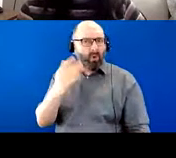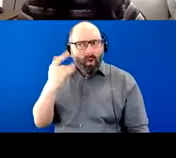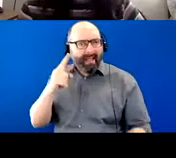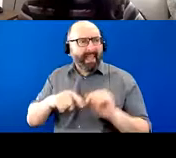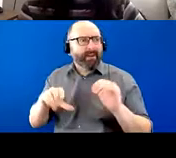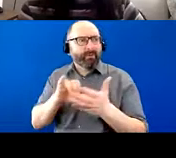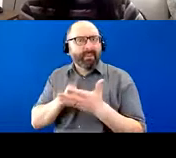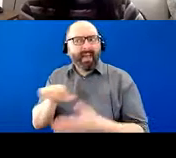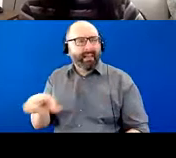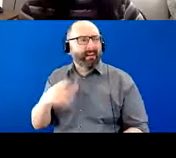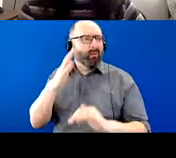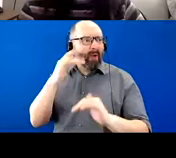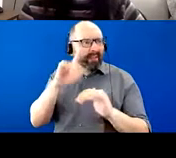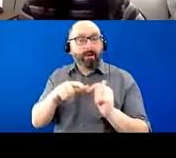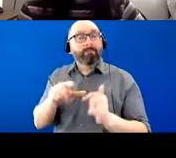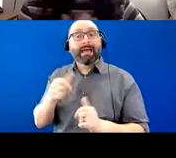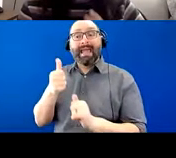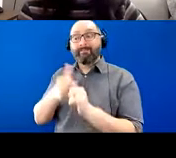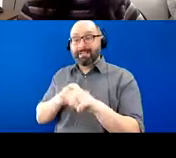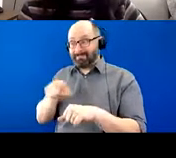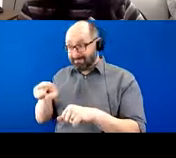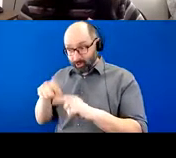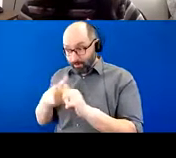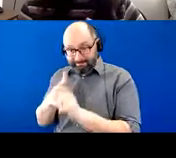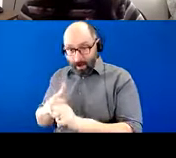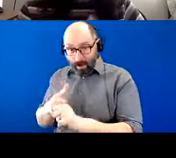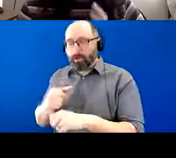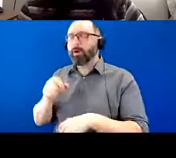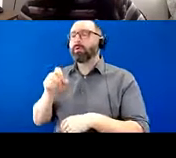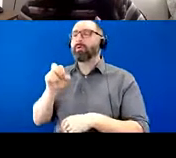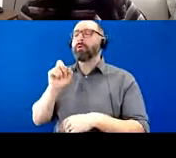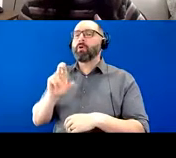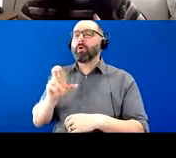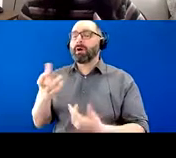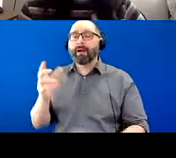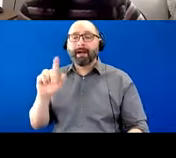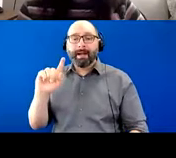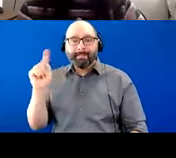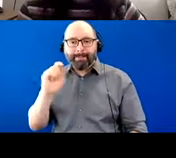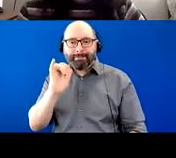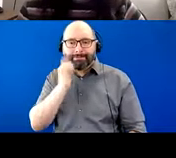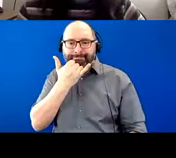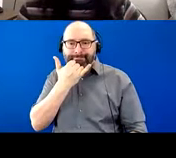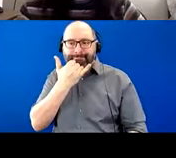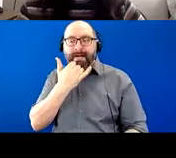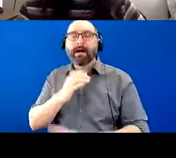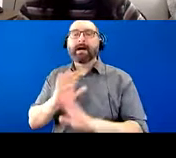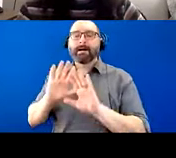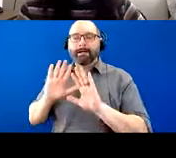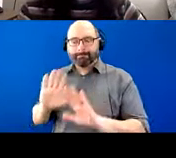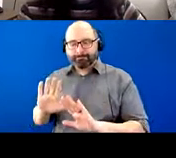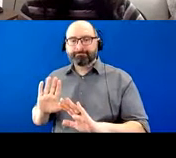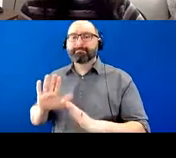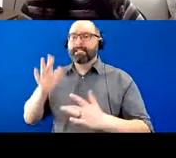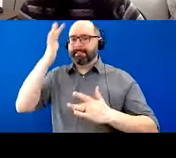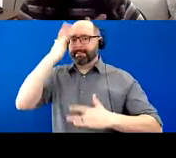time he was unable to follow her directions, or if he had, um, an incontinence episode and she attributed it to disease